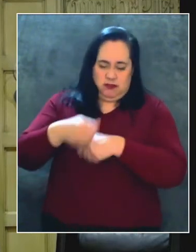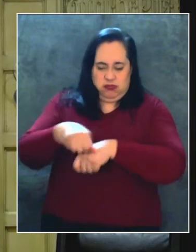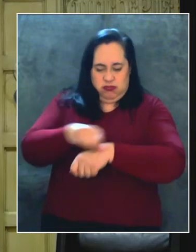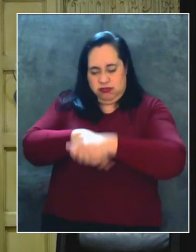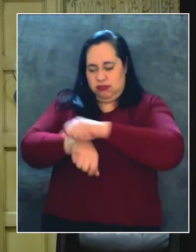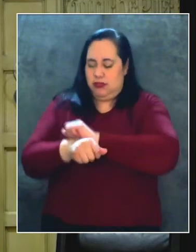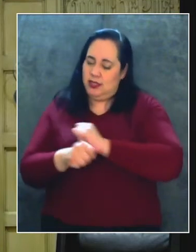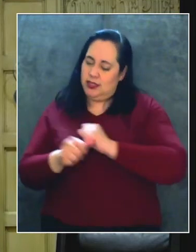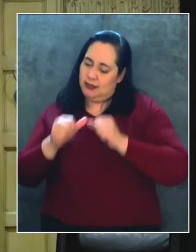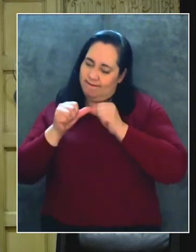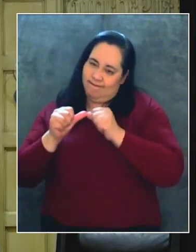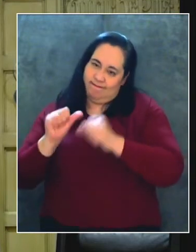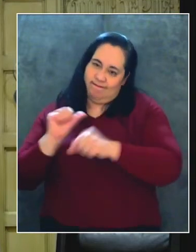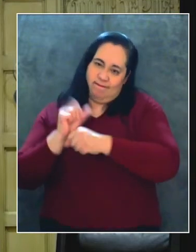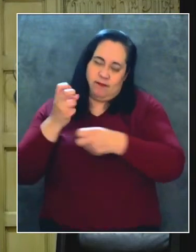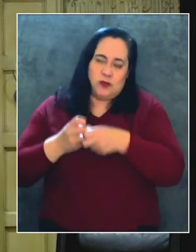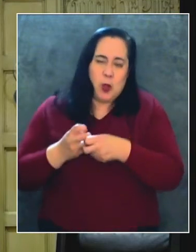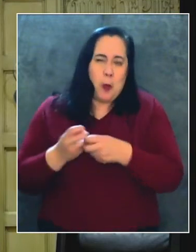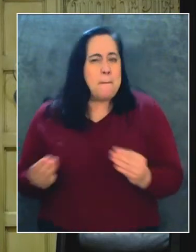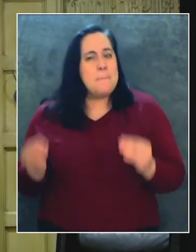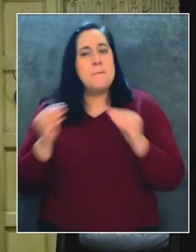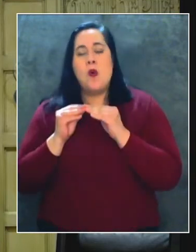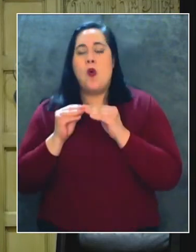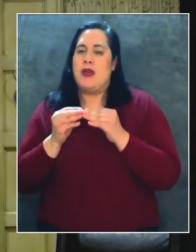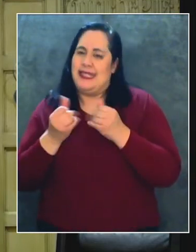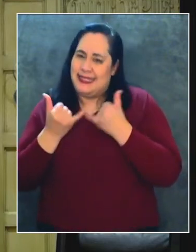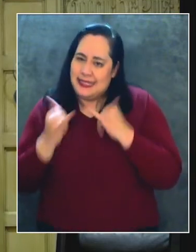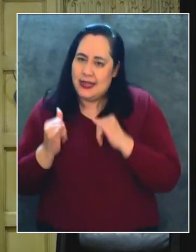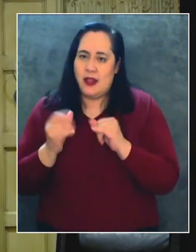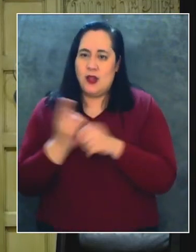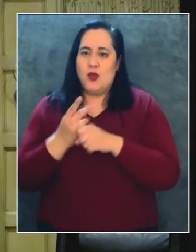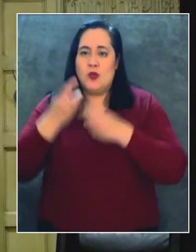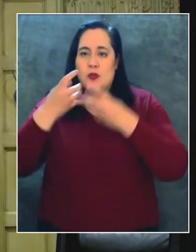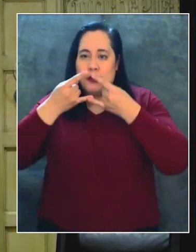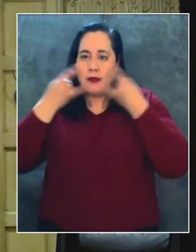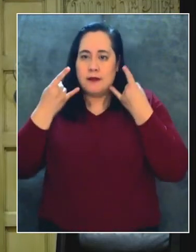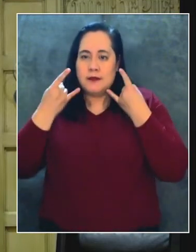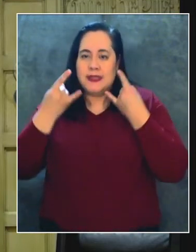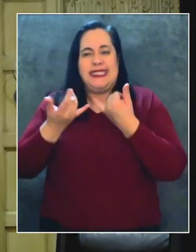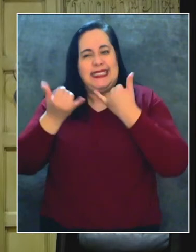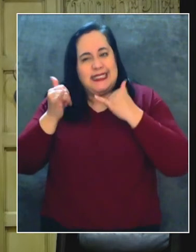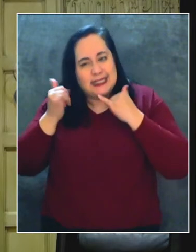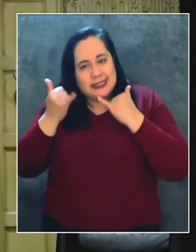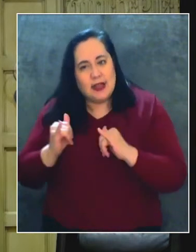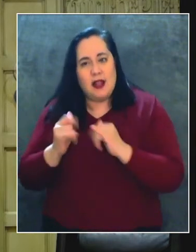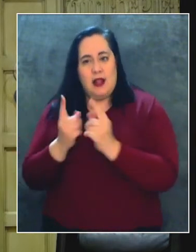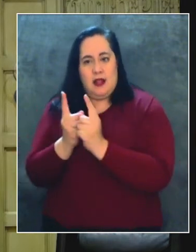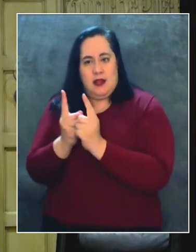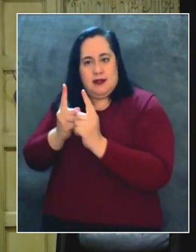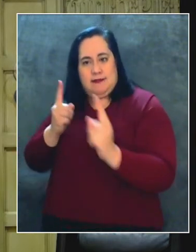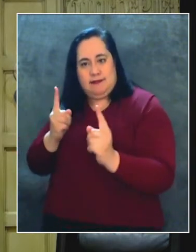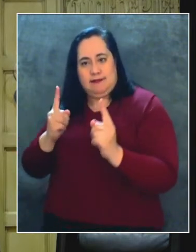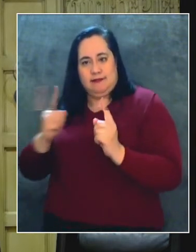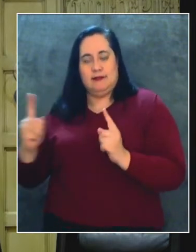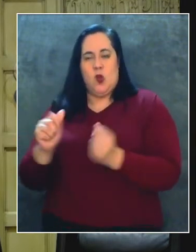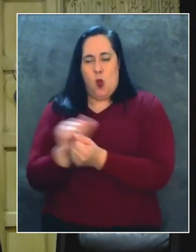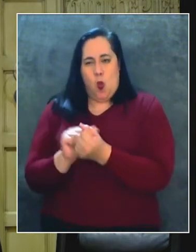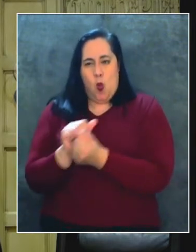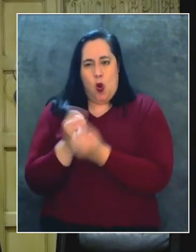esfuerzos ahora. Usen mascarilla. Manteguen su distancia. Lávense